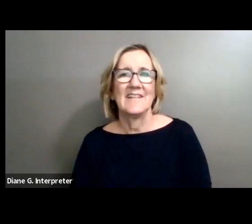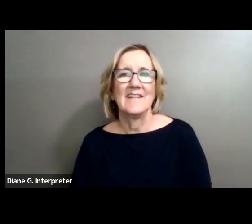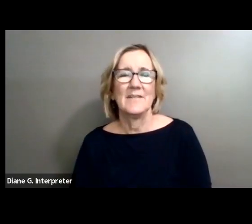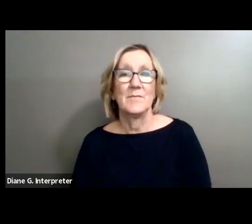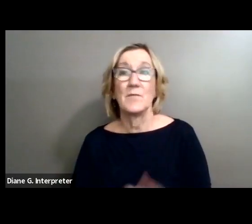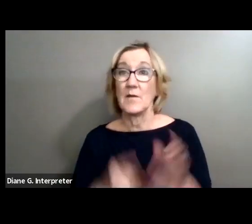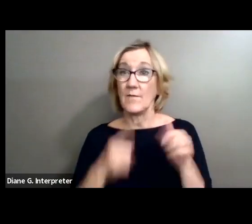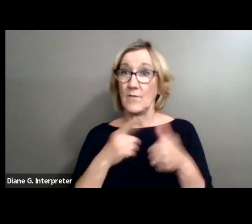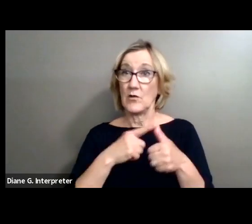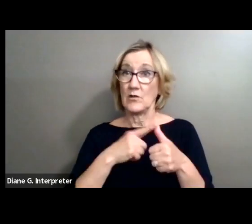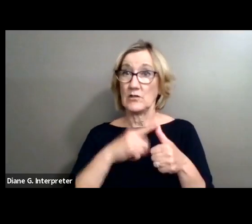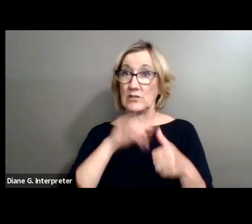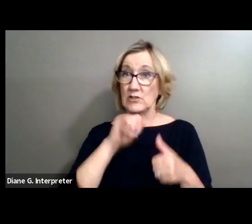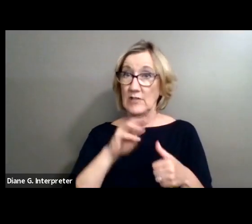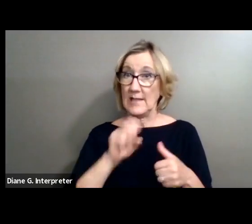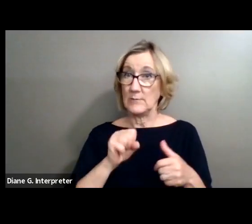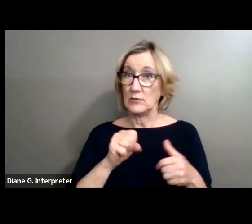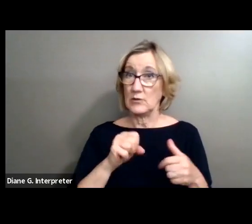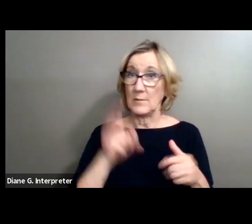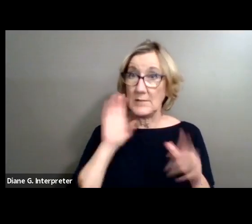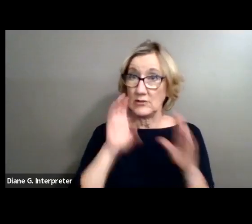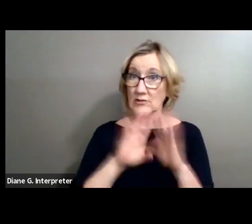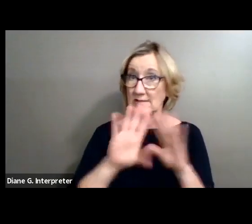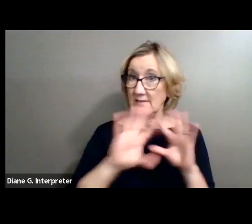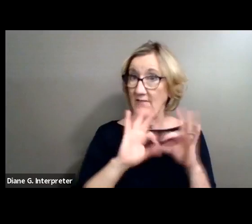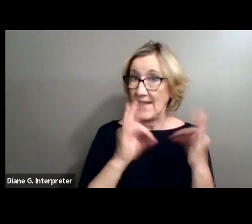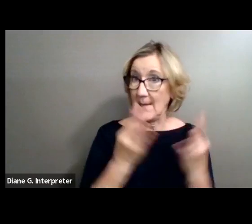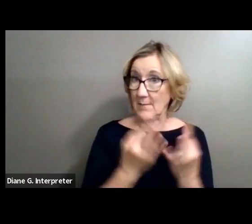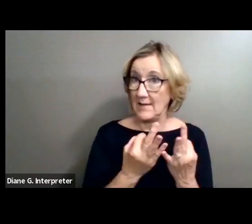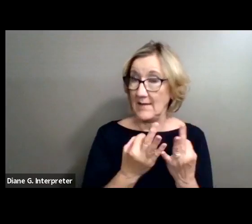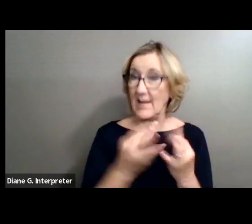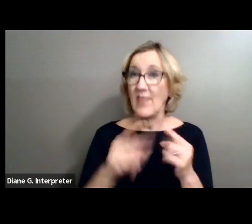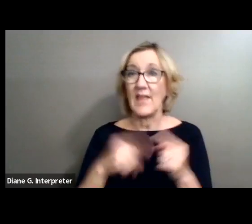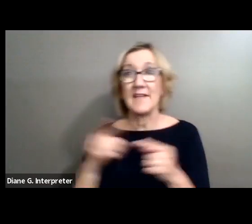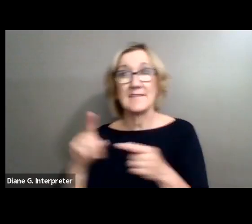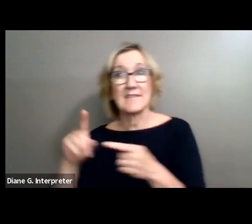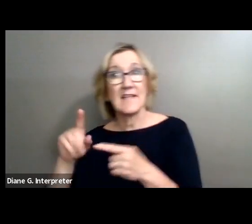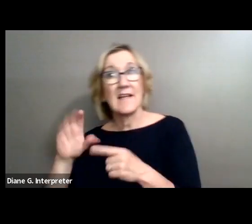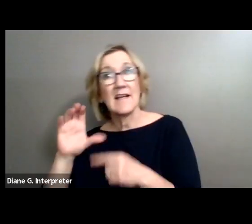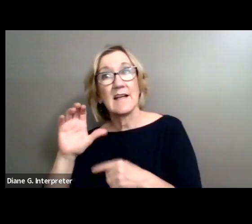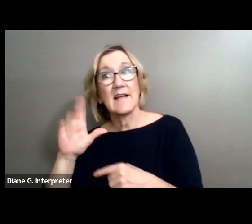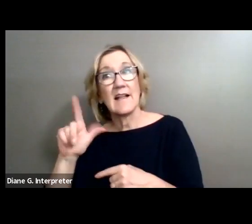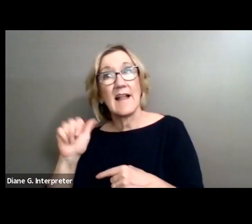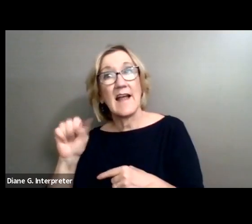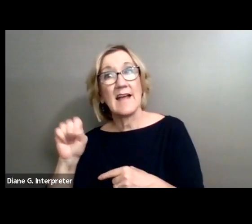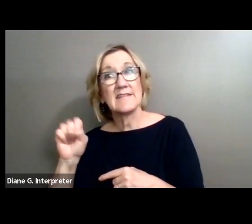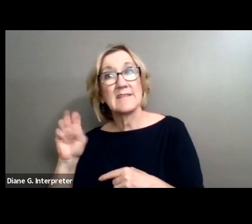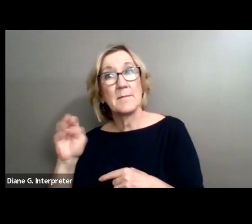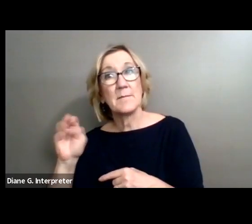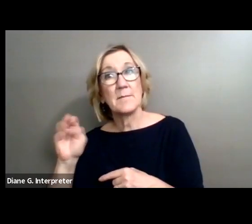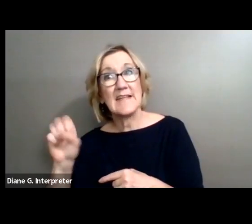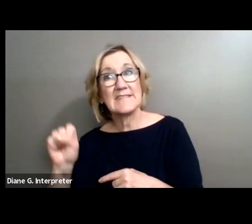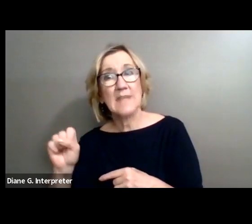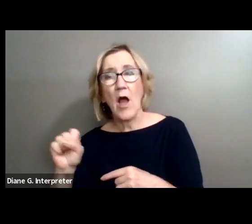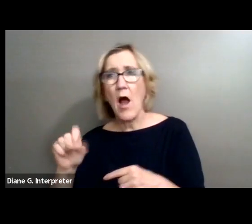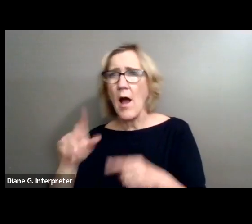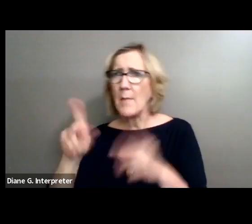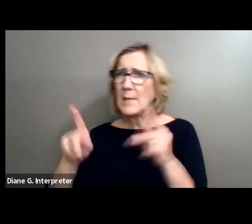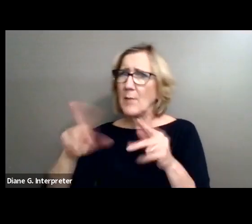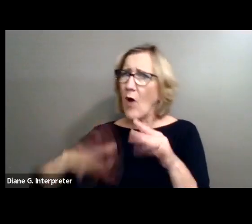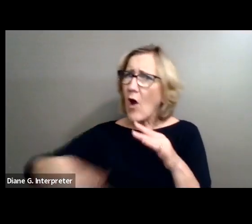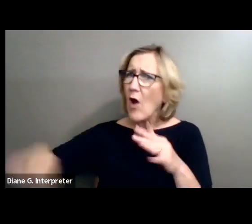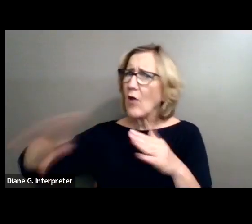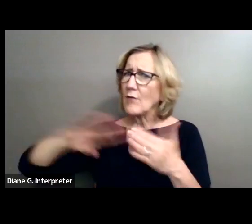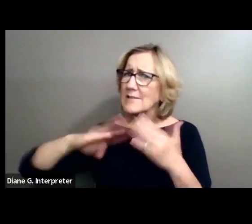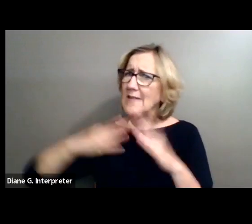First, James took pictures of his family. Then his classmates. Soon people from all over town were saying, take a picture of